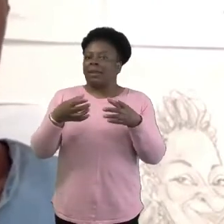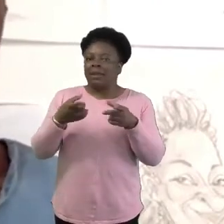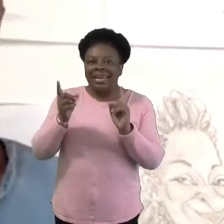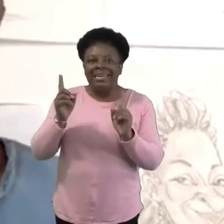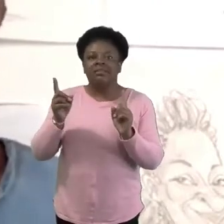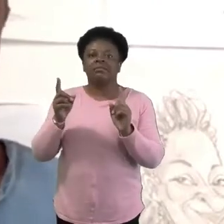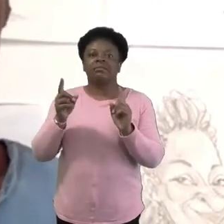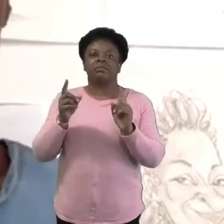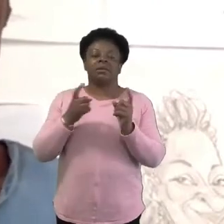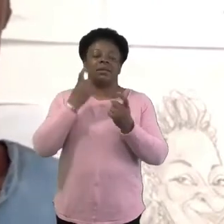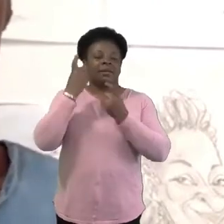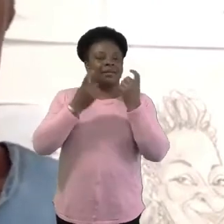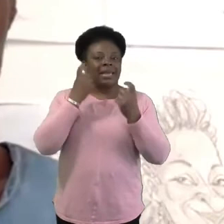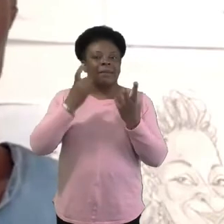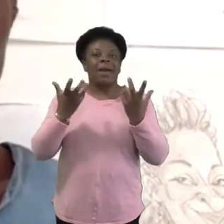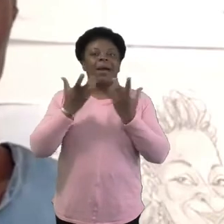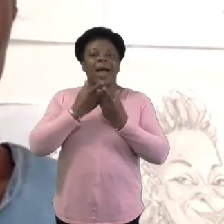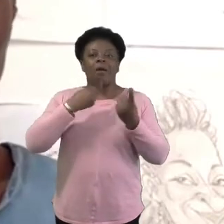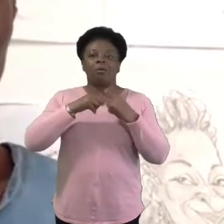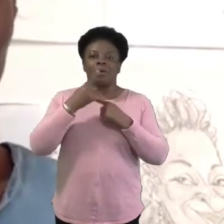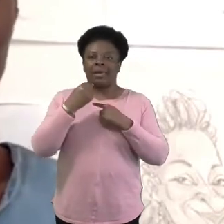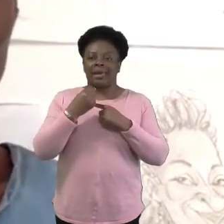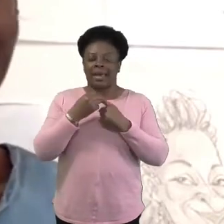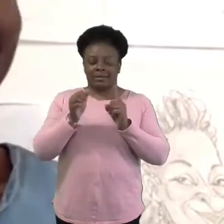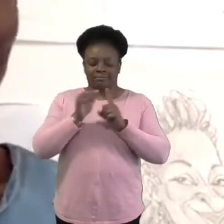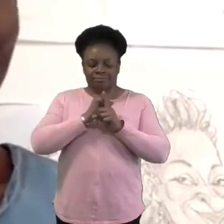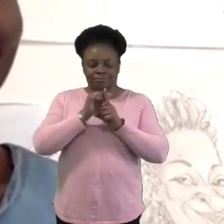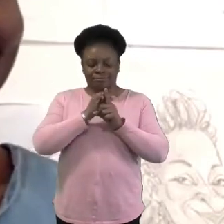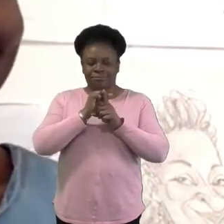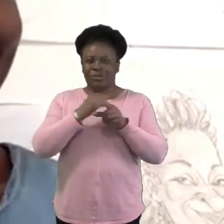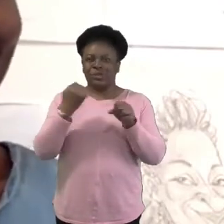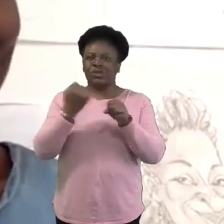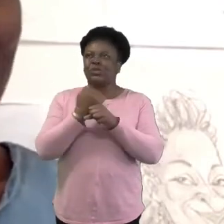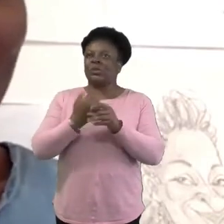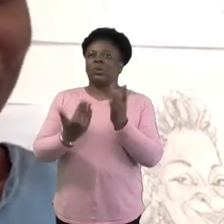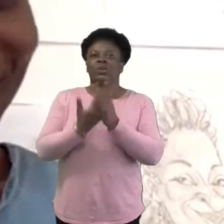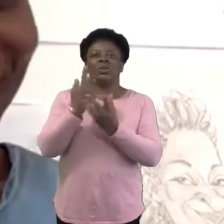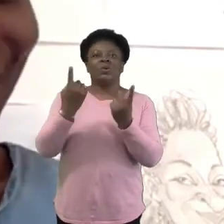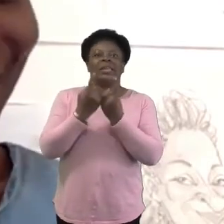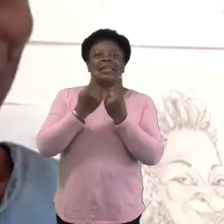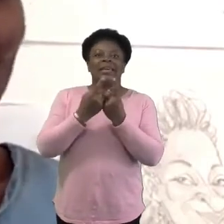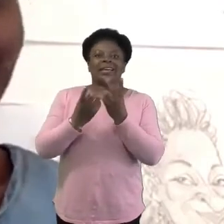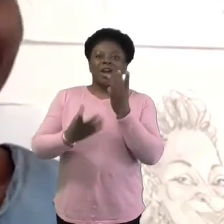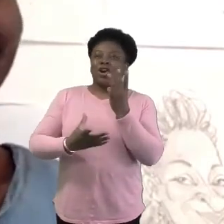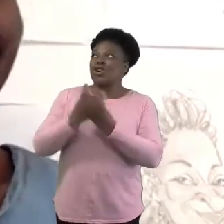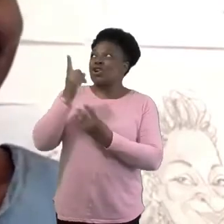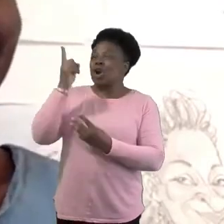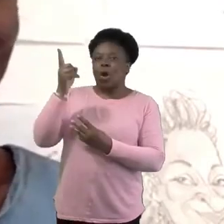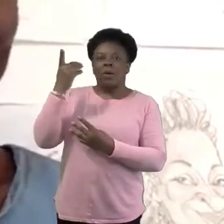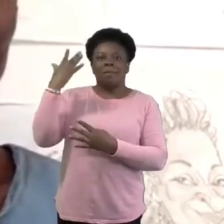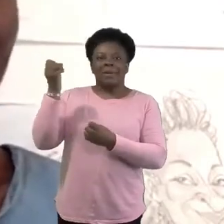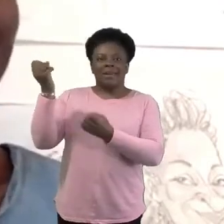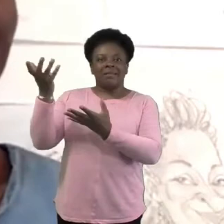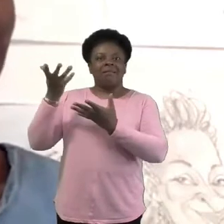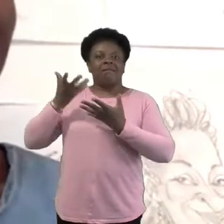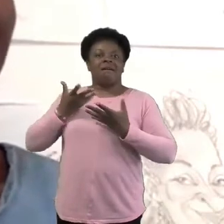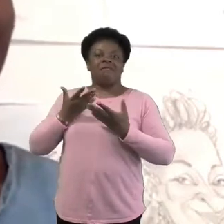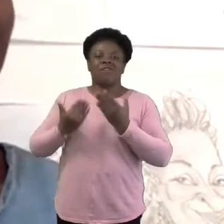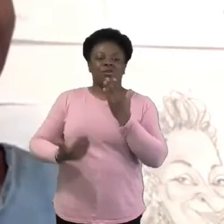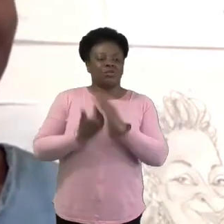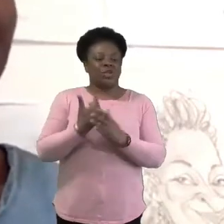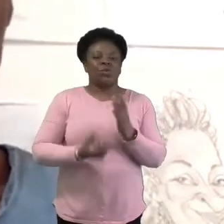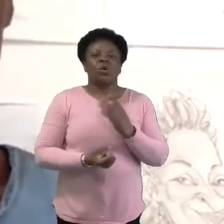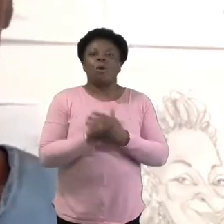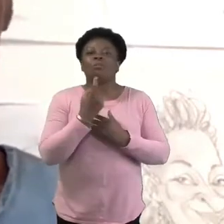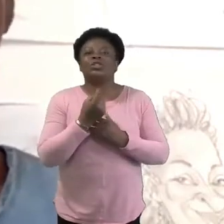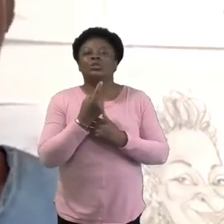really do something new? I feel like God has given us a big another chance to get these things right. So let's,